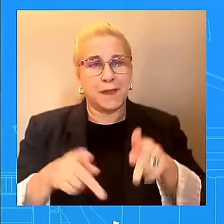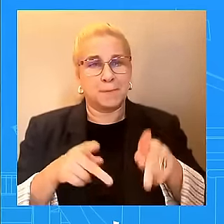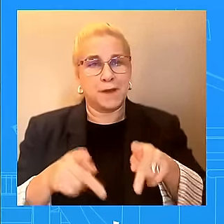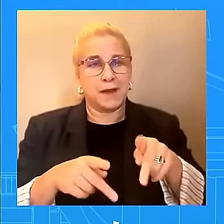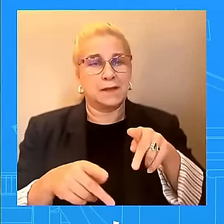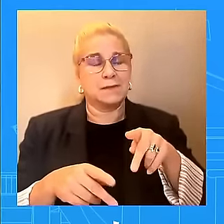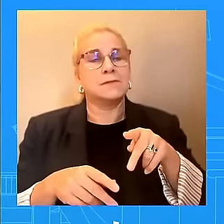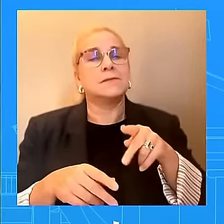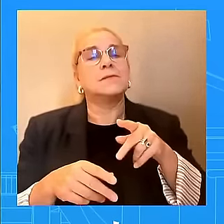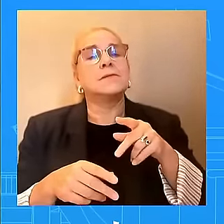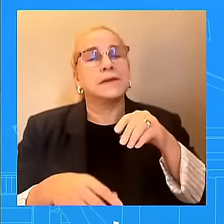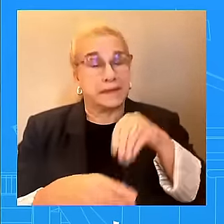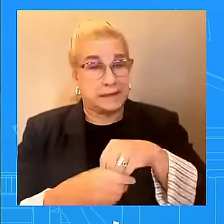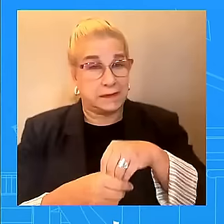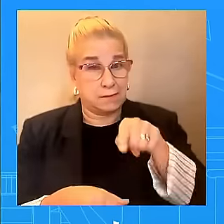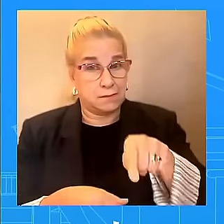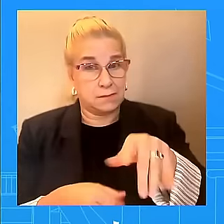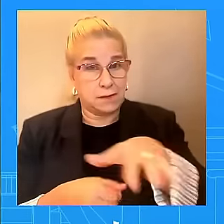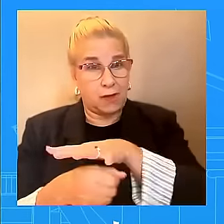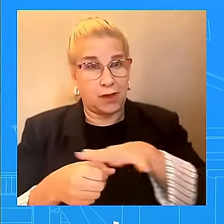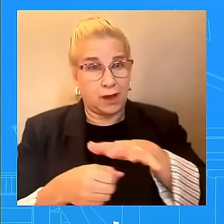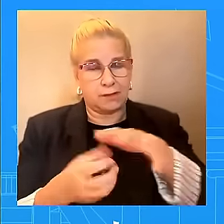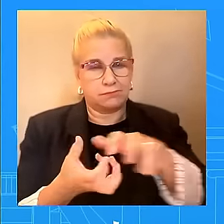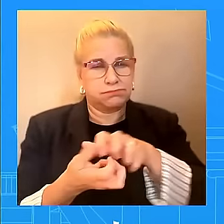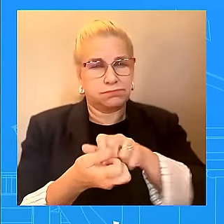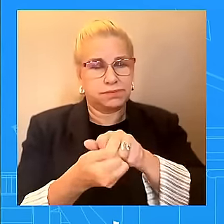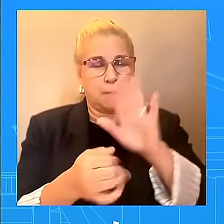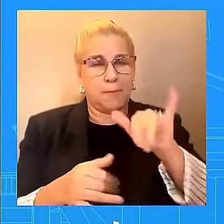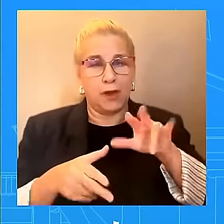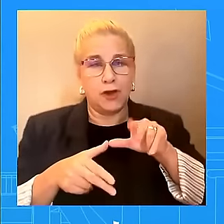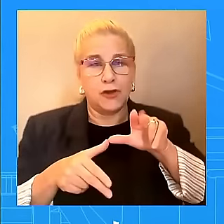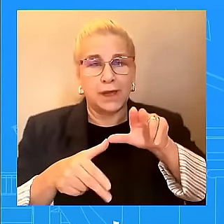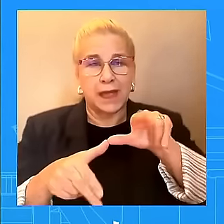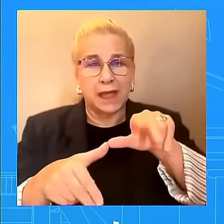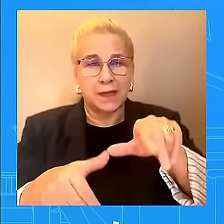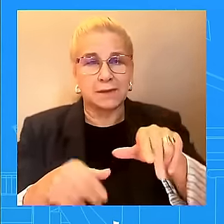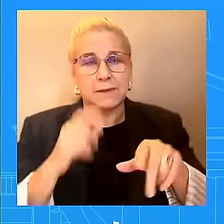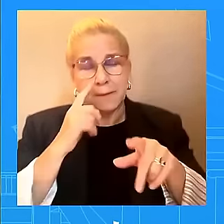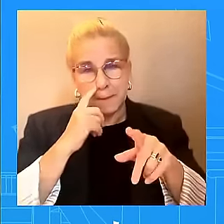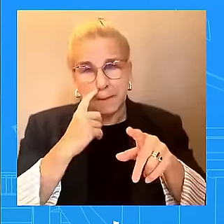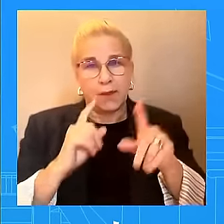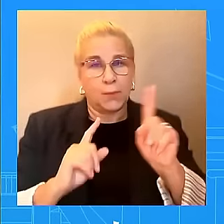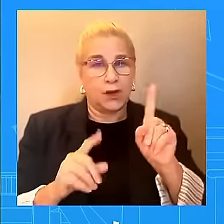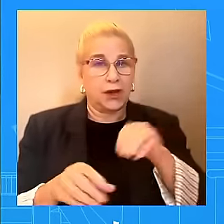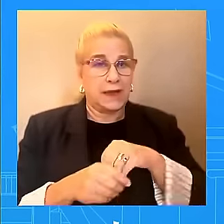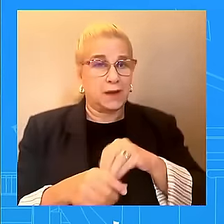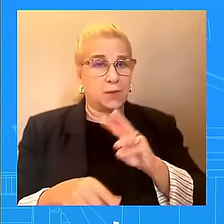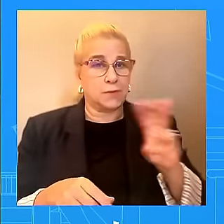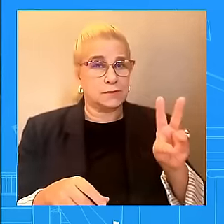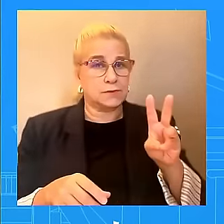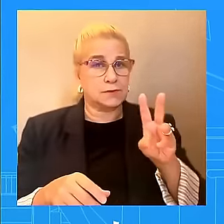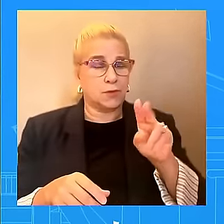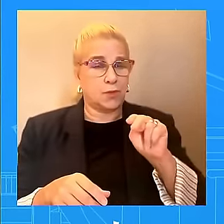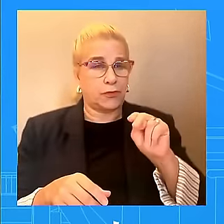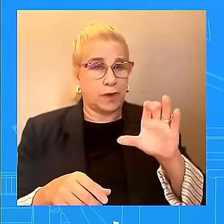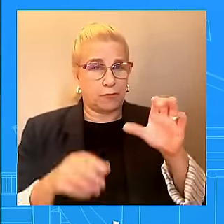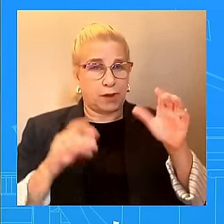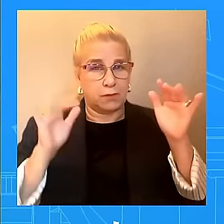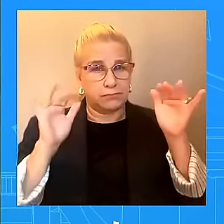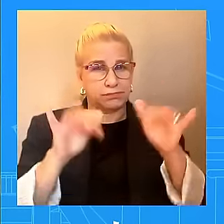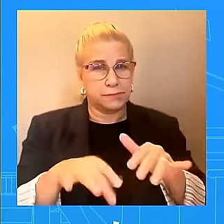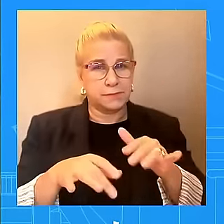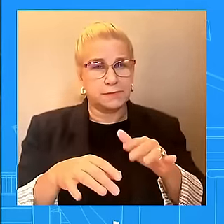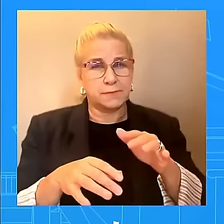western North Carolina. North Carolina, pardon me. In addition to the 1,000 troops the President previously ordered to